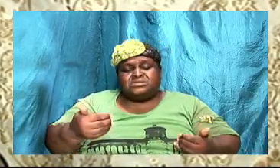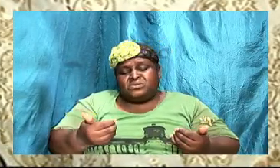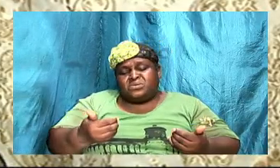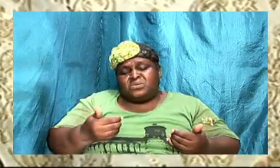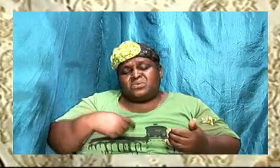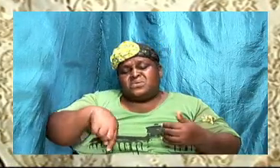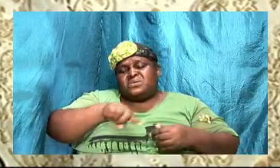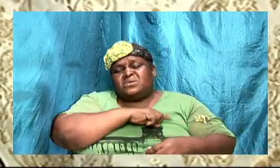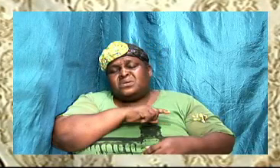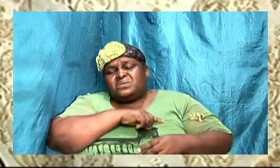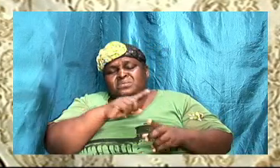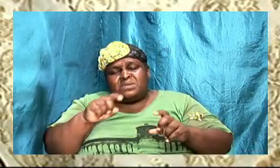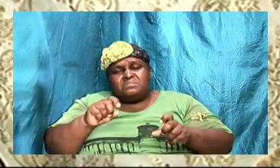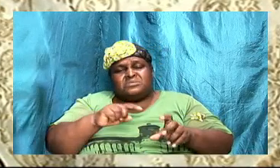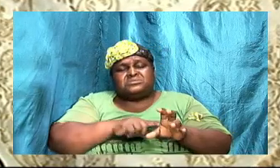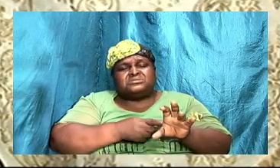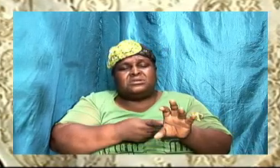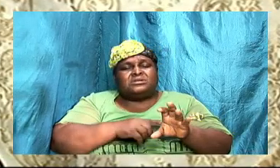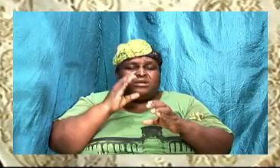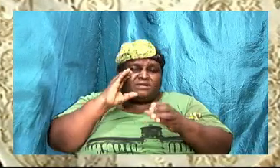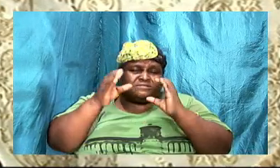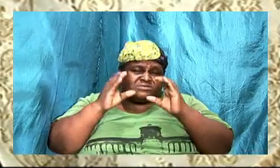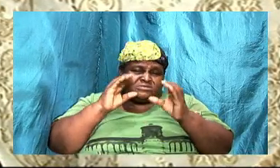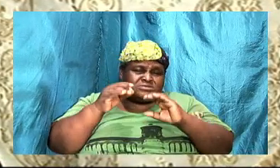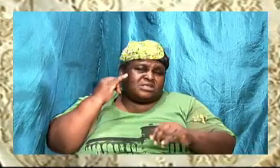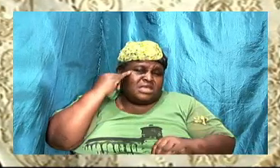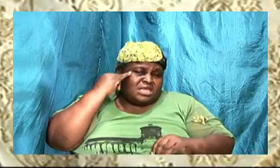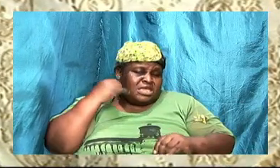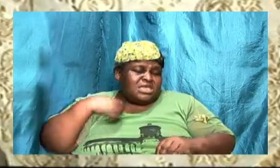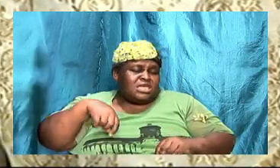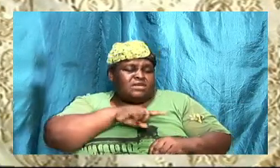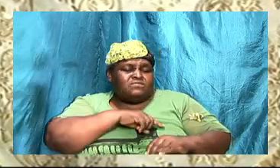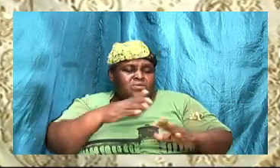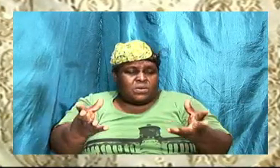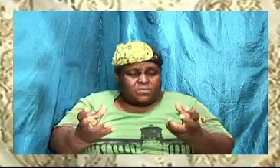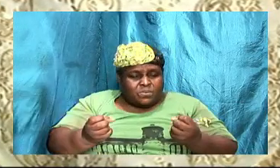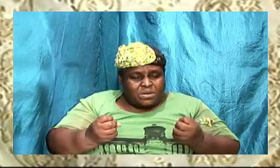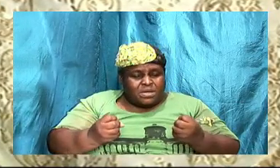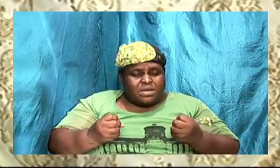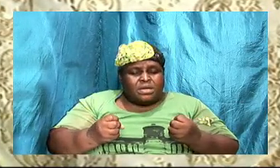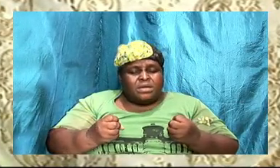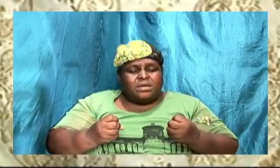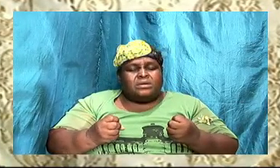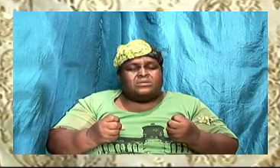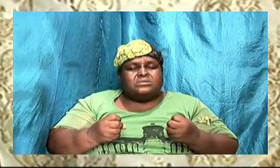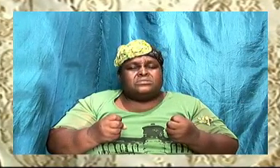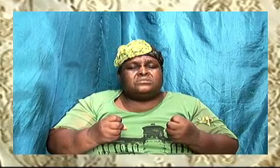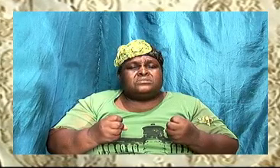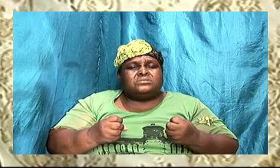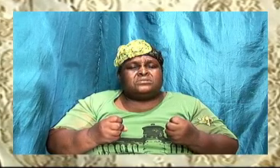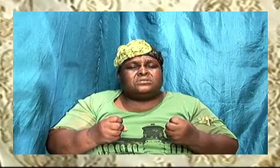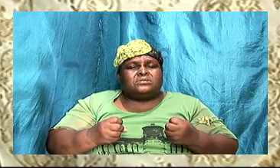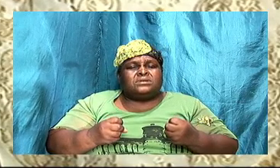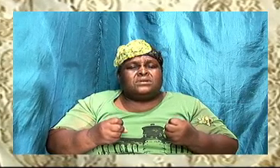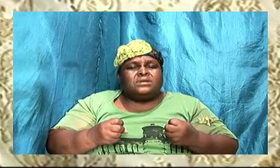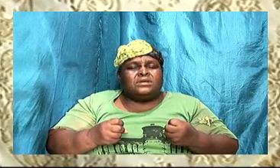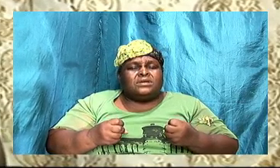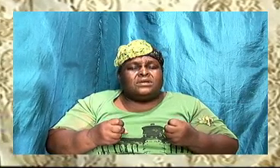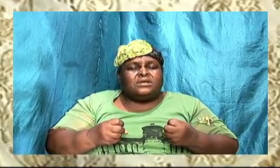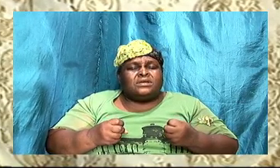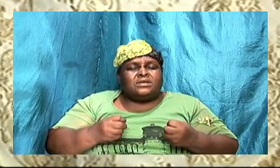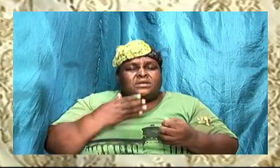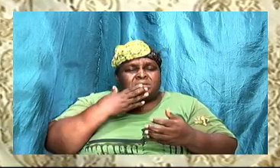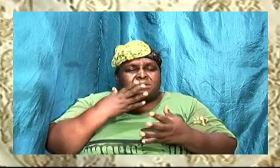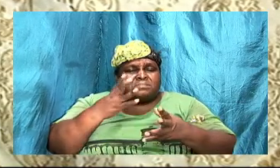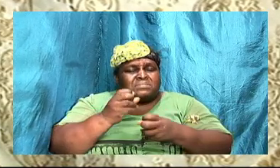know, the conversation if we want to get it right. And then now we will